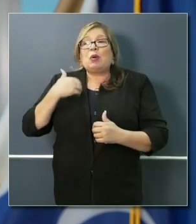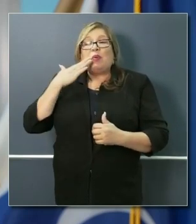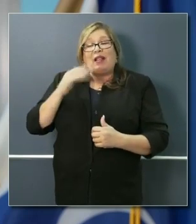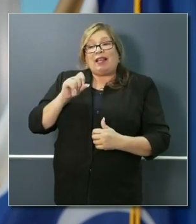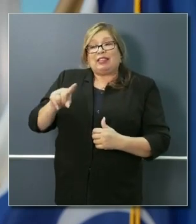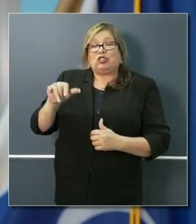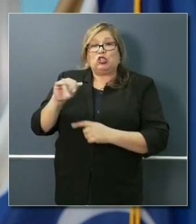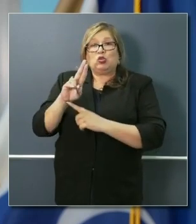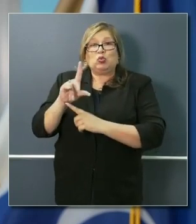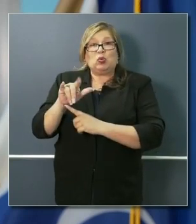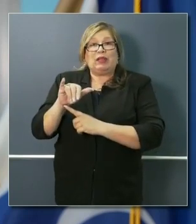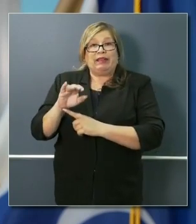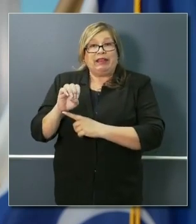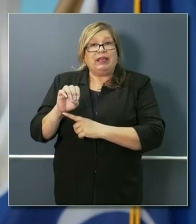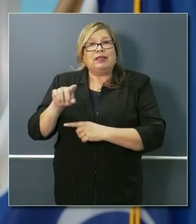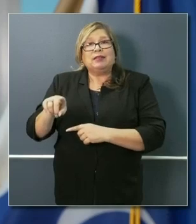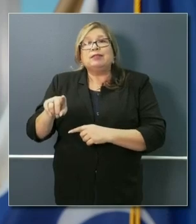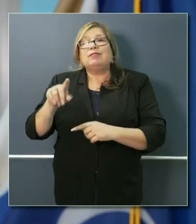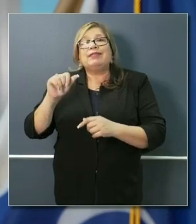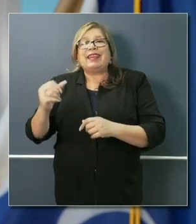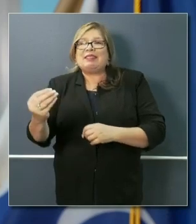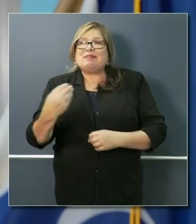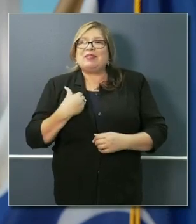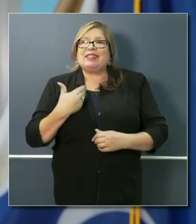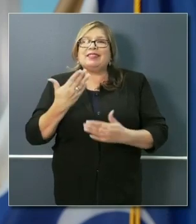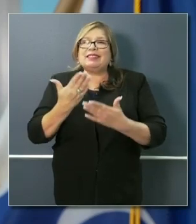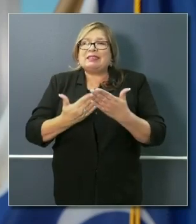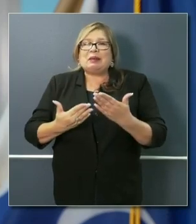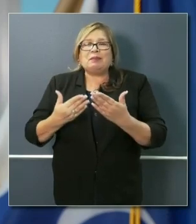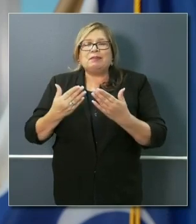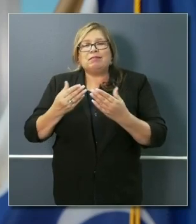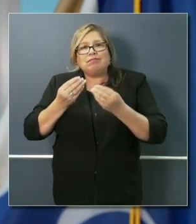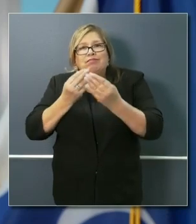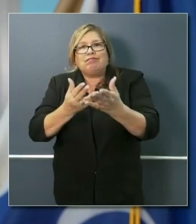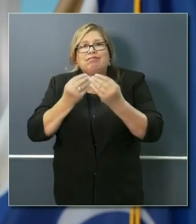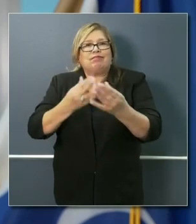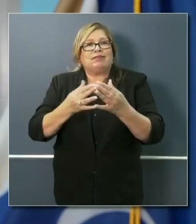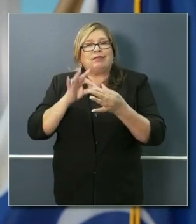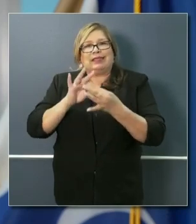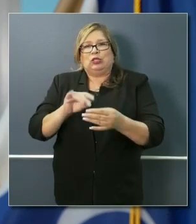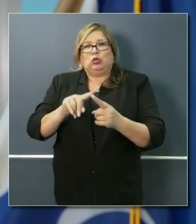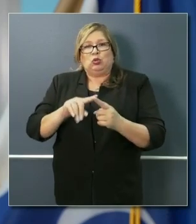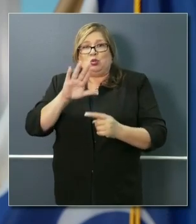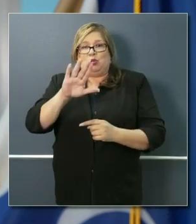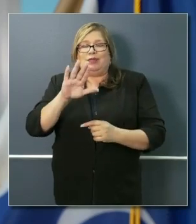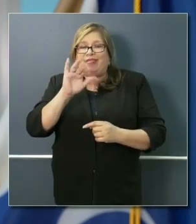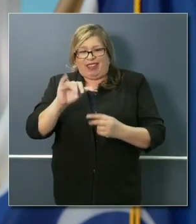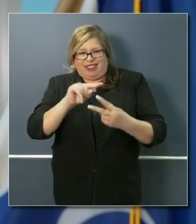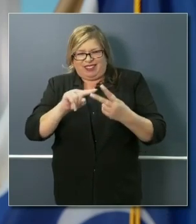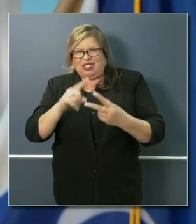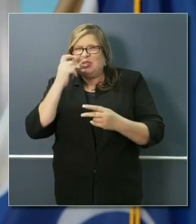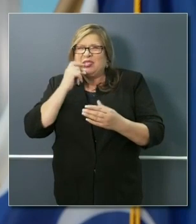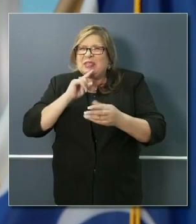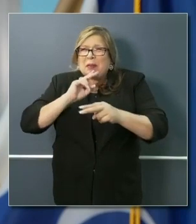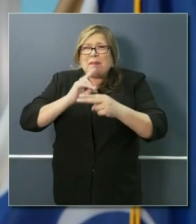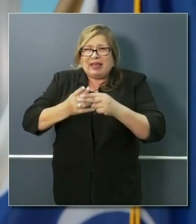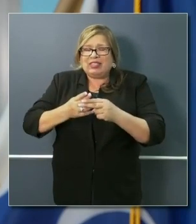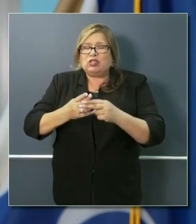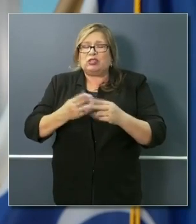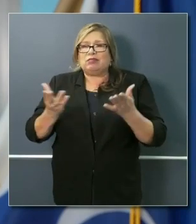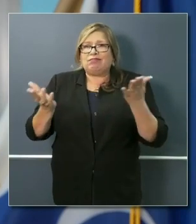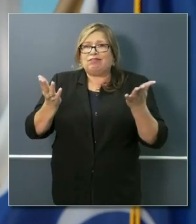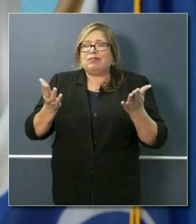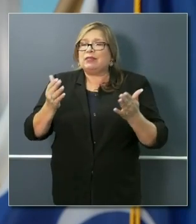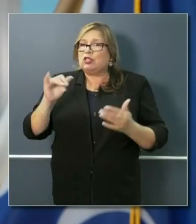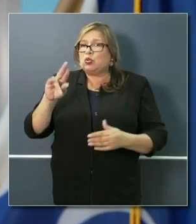ask Julie to opine and give you some more specifics about those circumstances, which we are very familiar